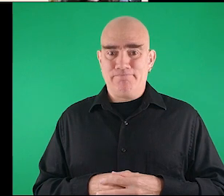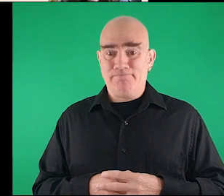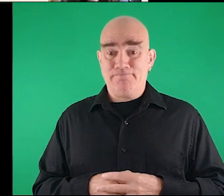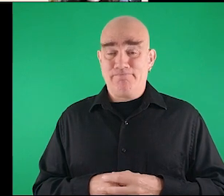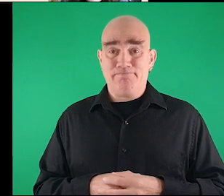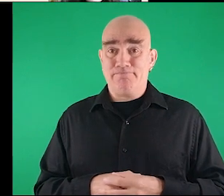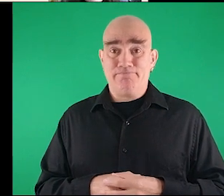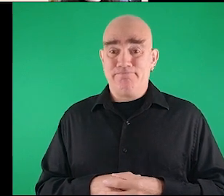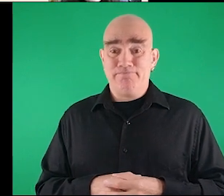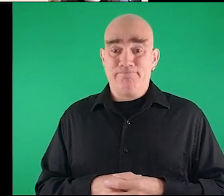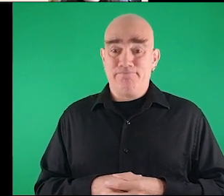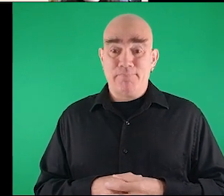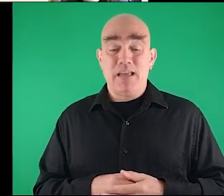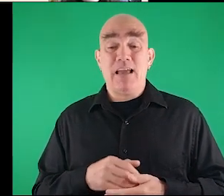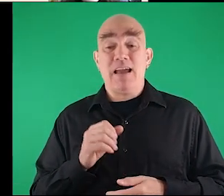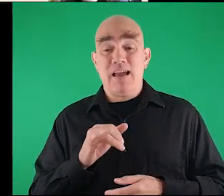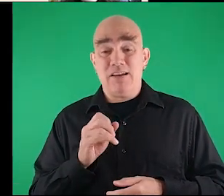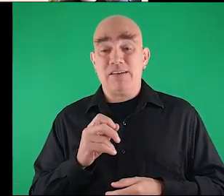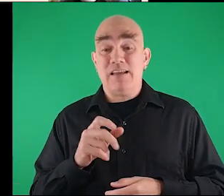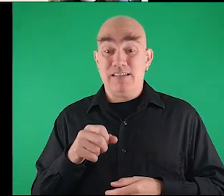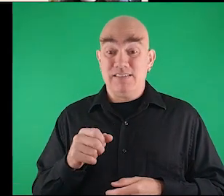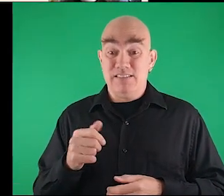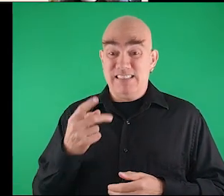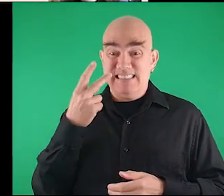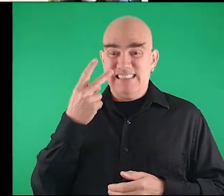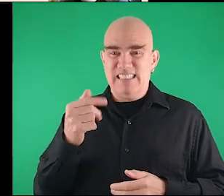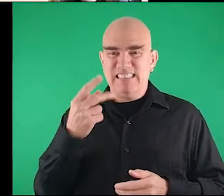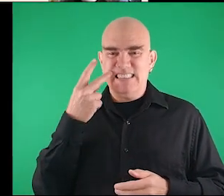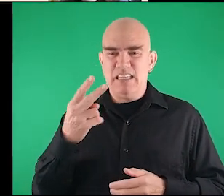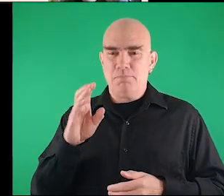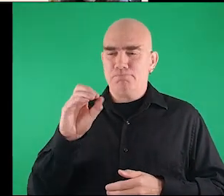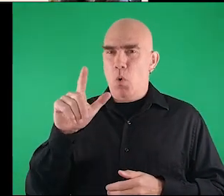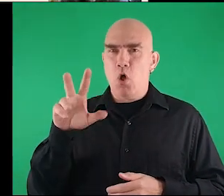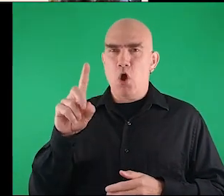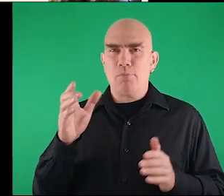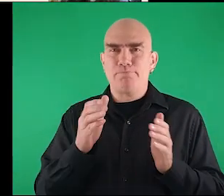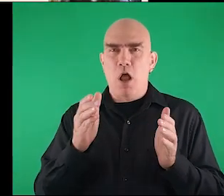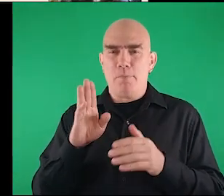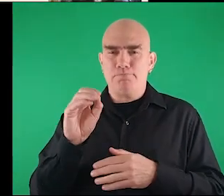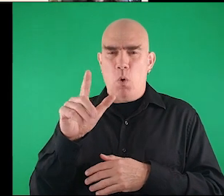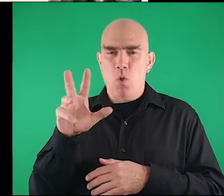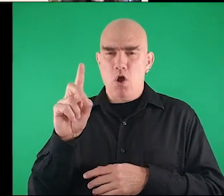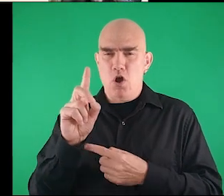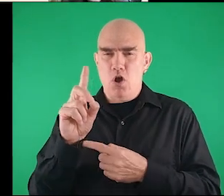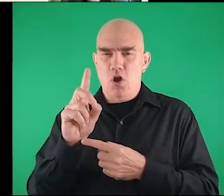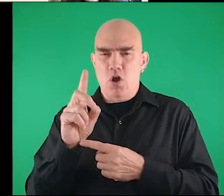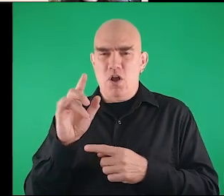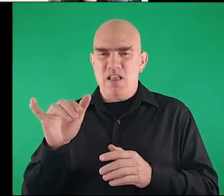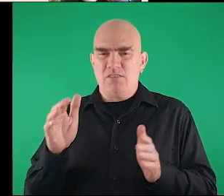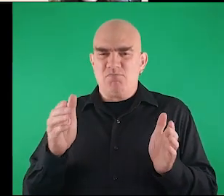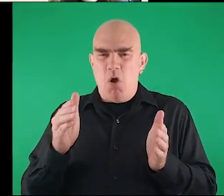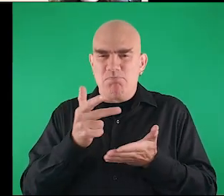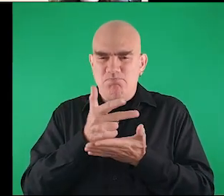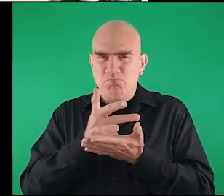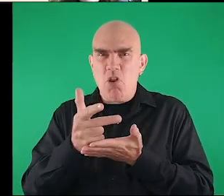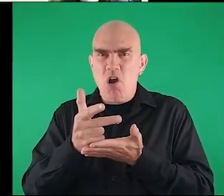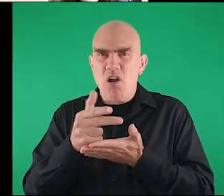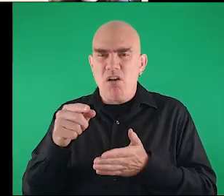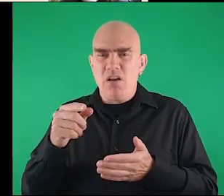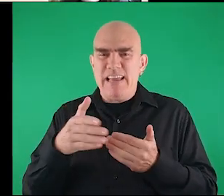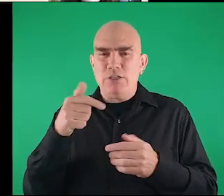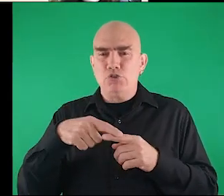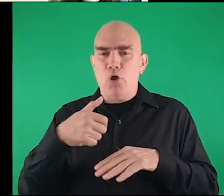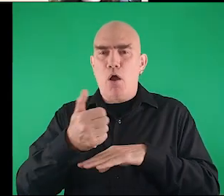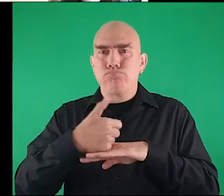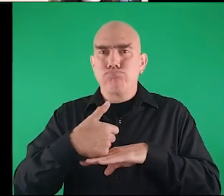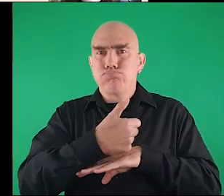disabled people okay in this picture you we can see bollard a small bollard that